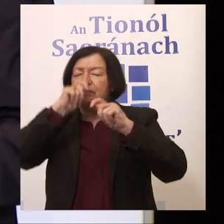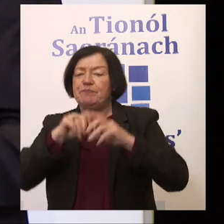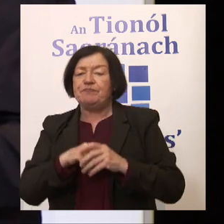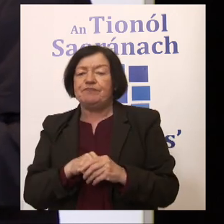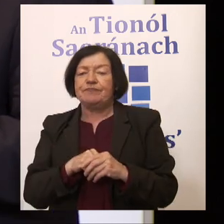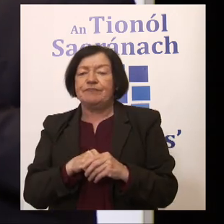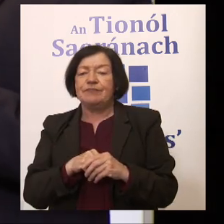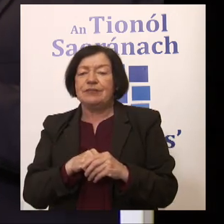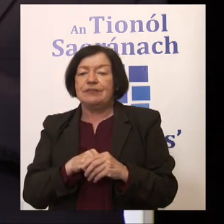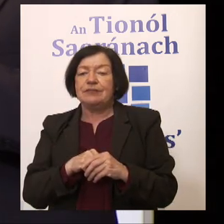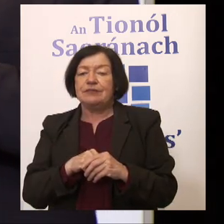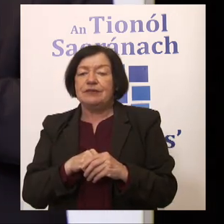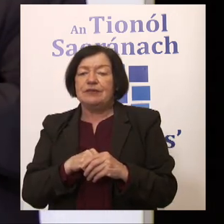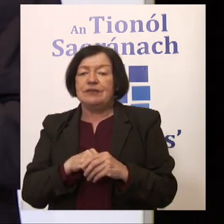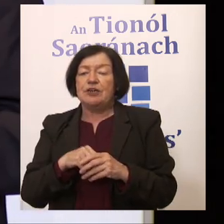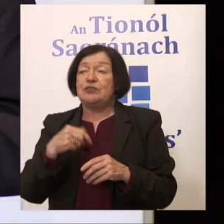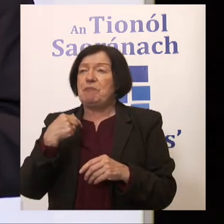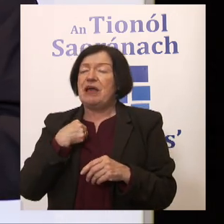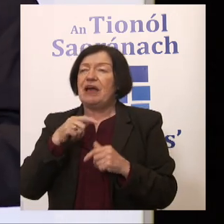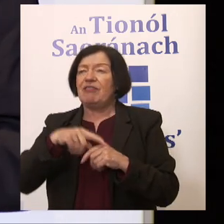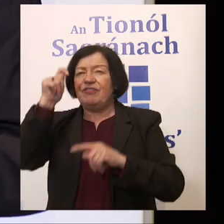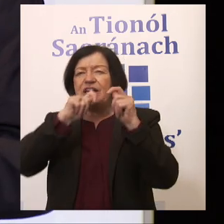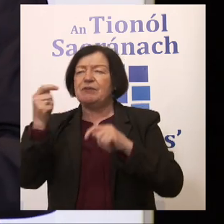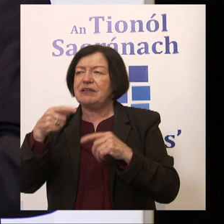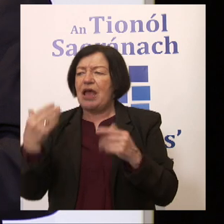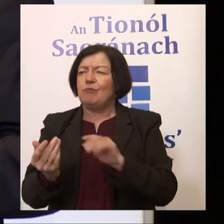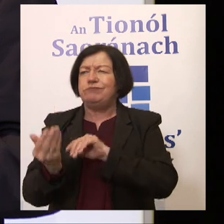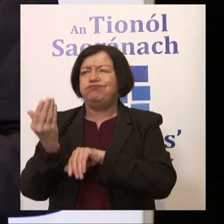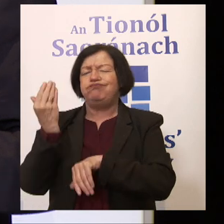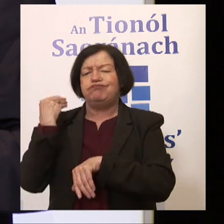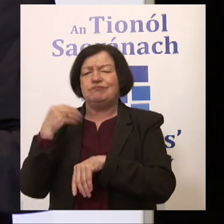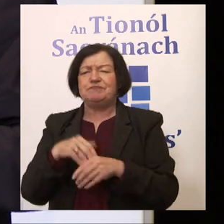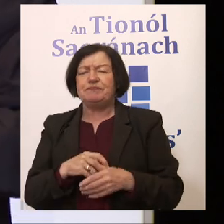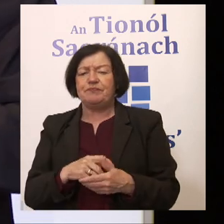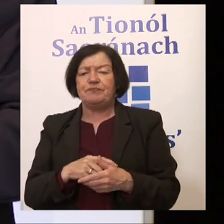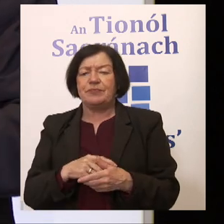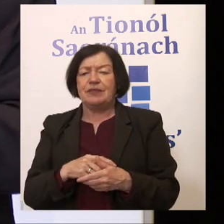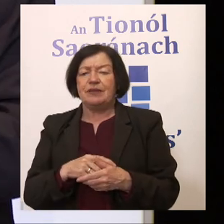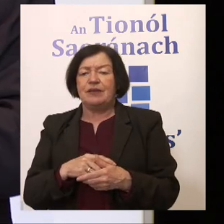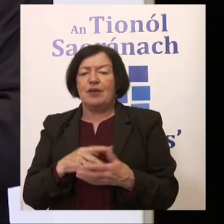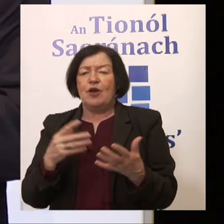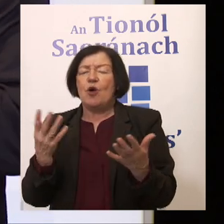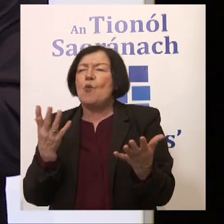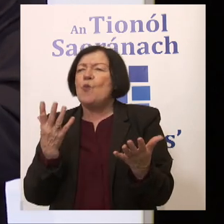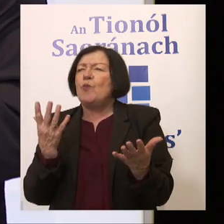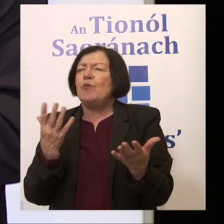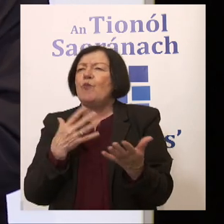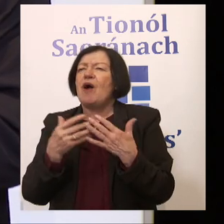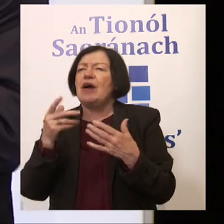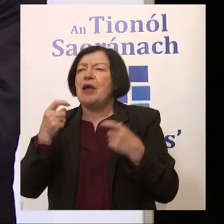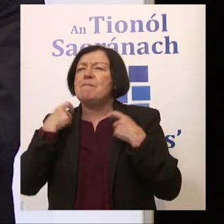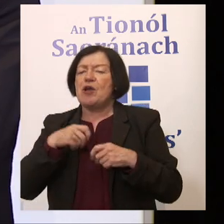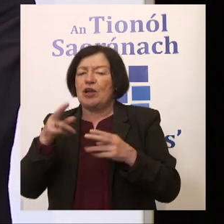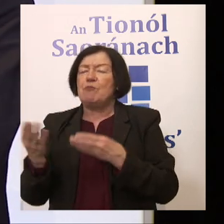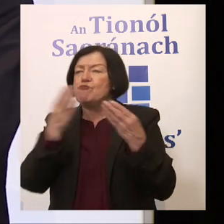But to me, and thinking about this for the last while, is what exactly is it that a mayor would